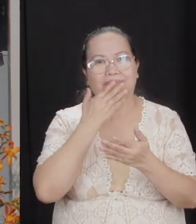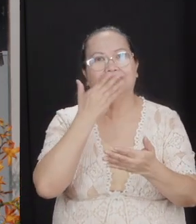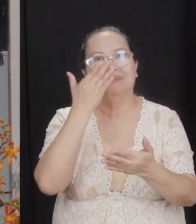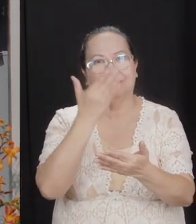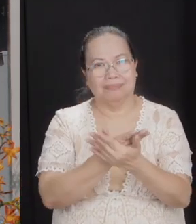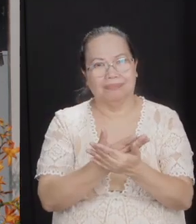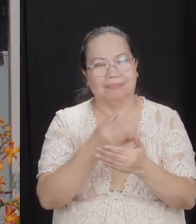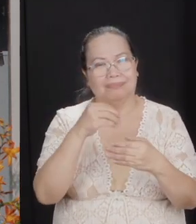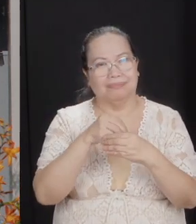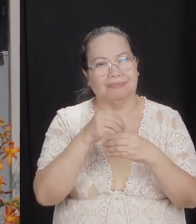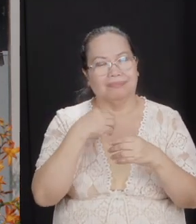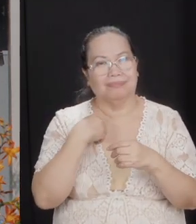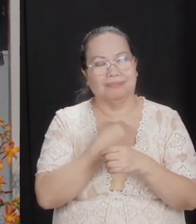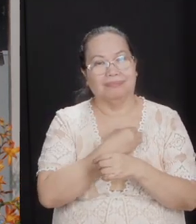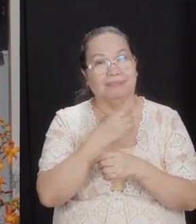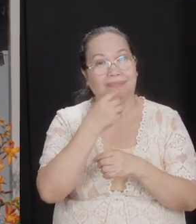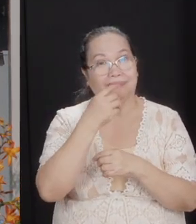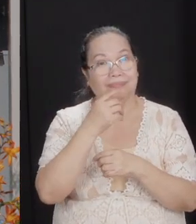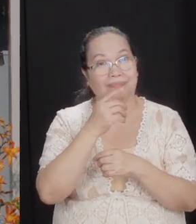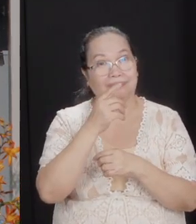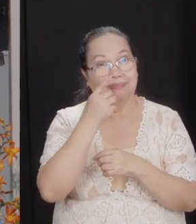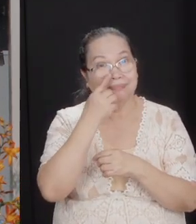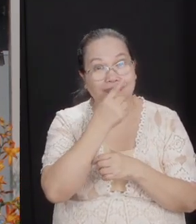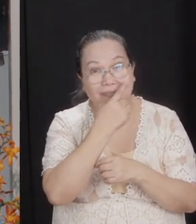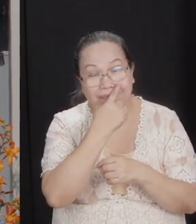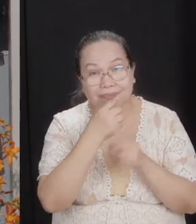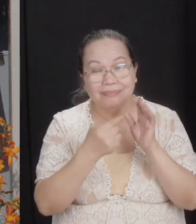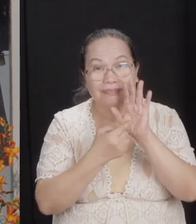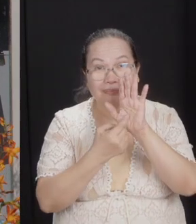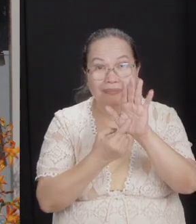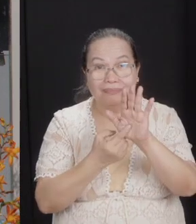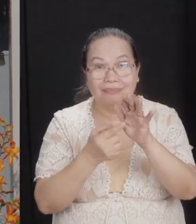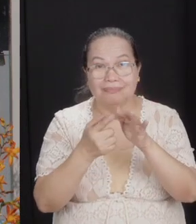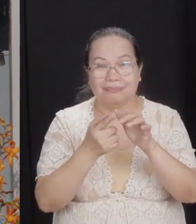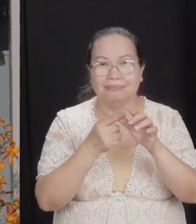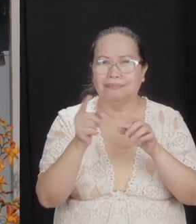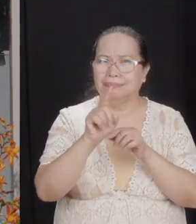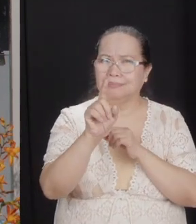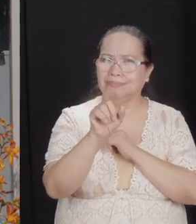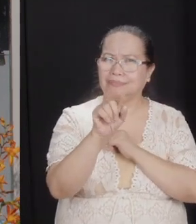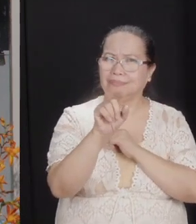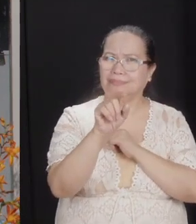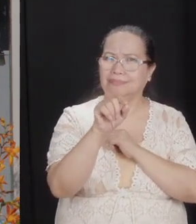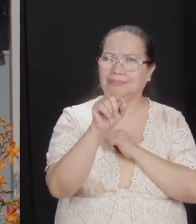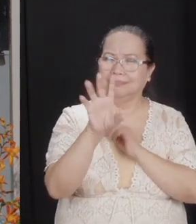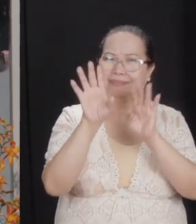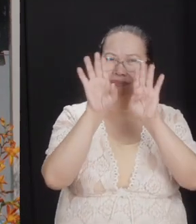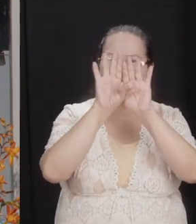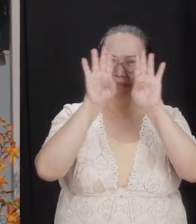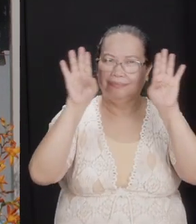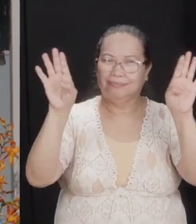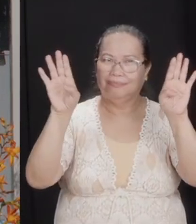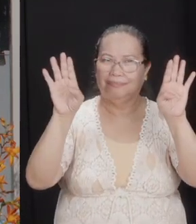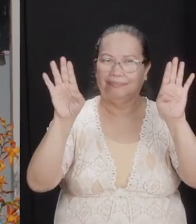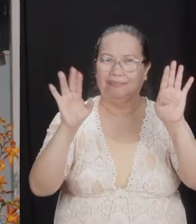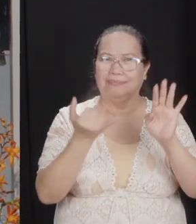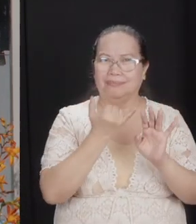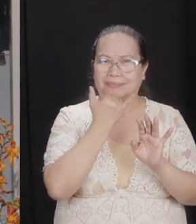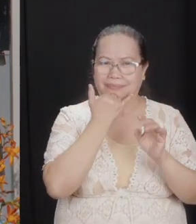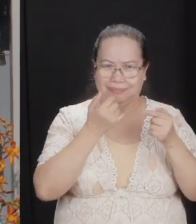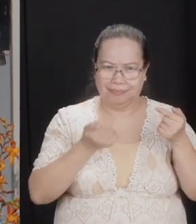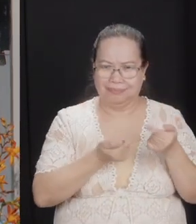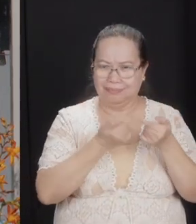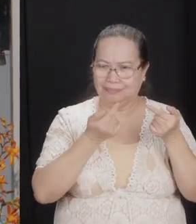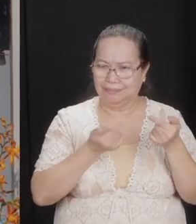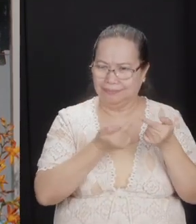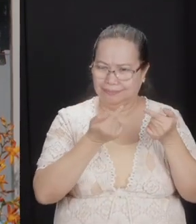in their eyes. They gave the benefit of the doubt. Then, what do you do? Be open to your faults. It